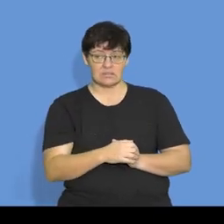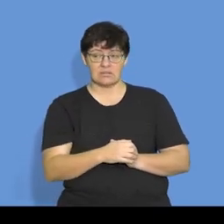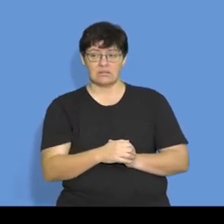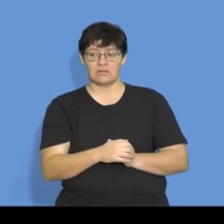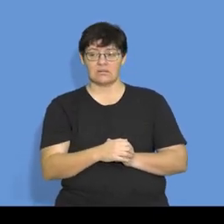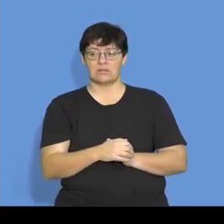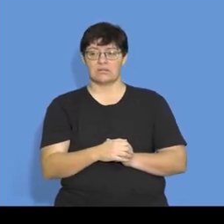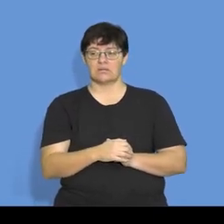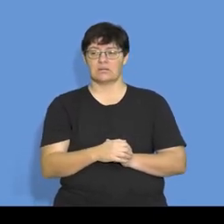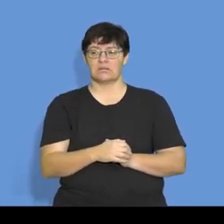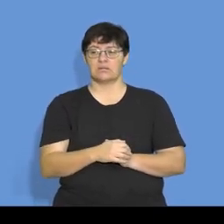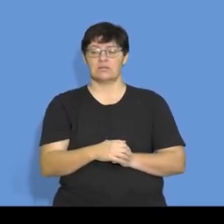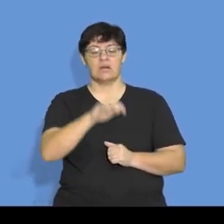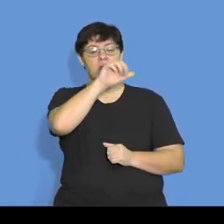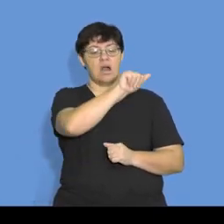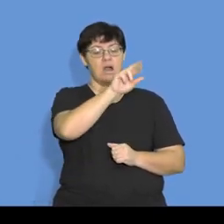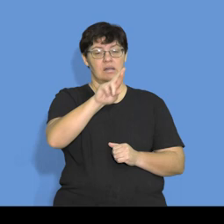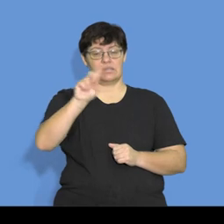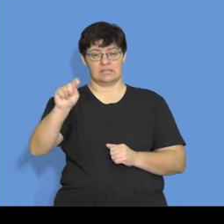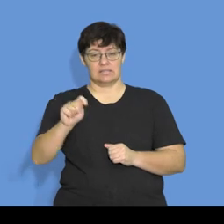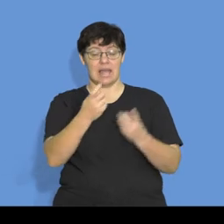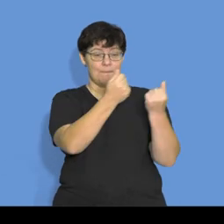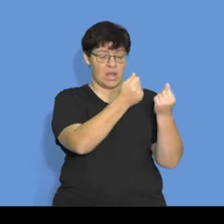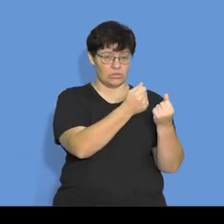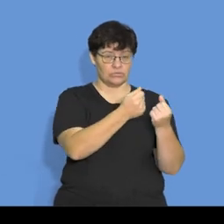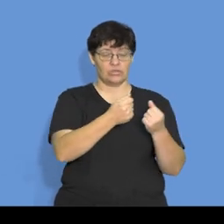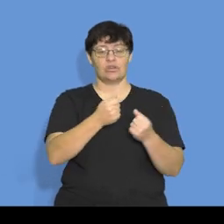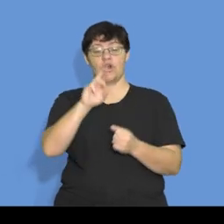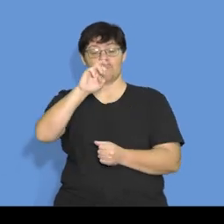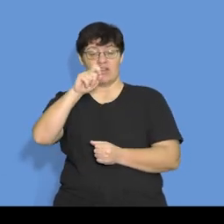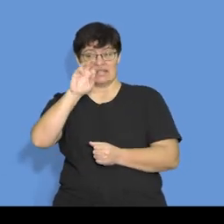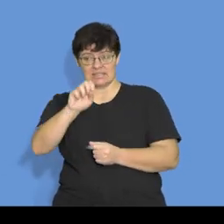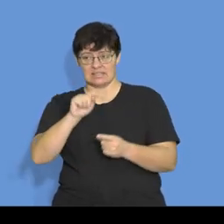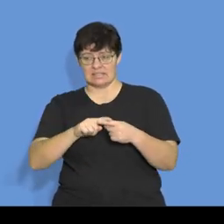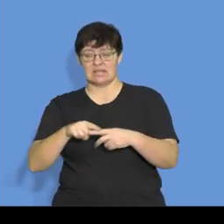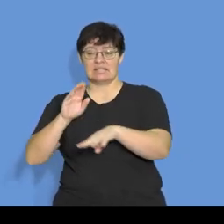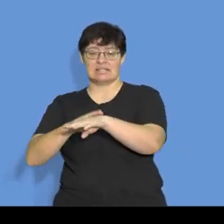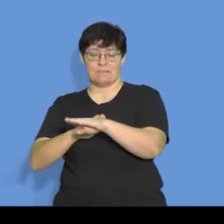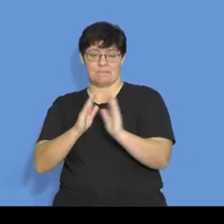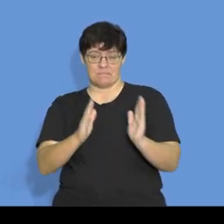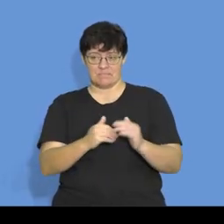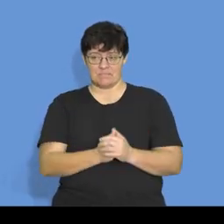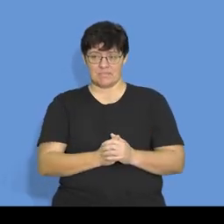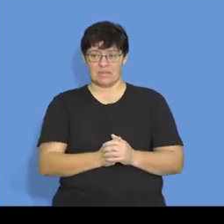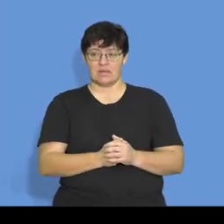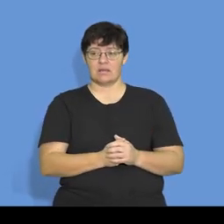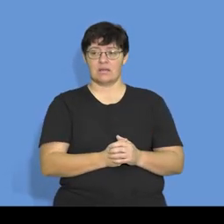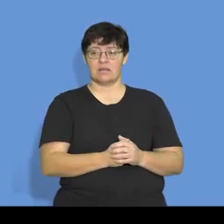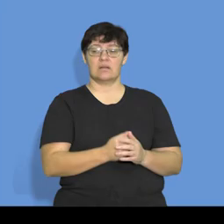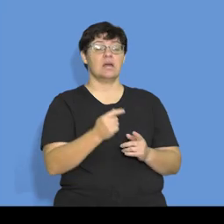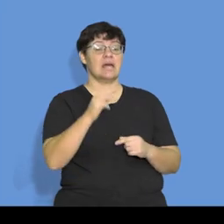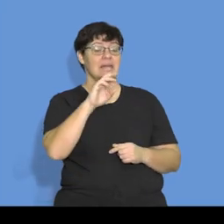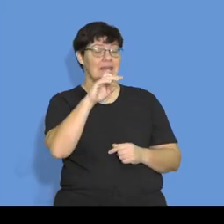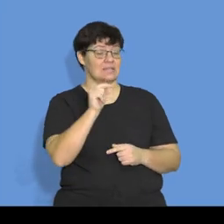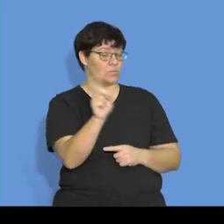amount, rate, and time. So the amount is 800,000. As you can see, my rate is